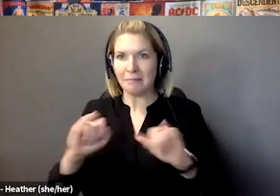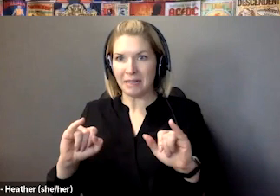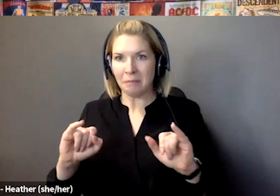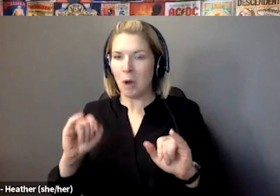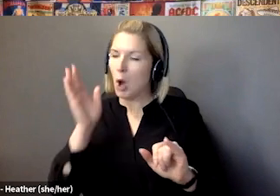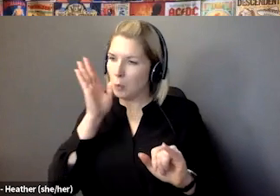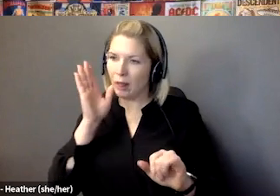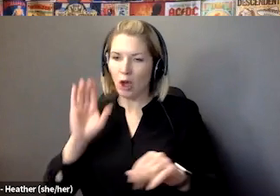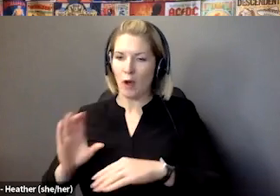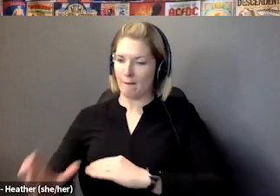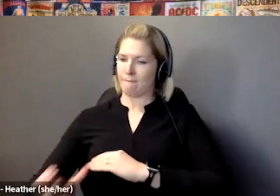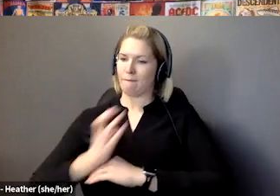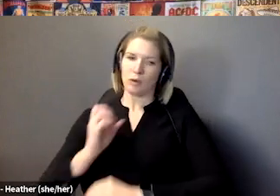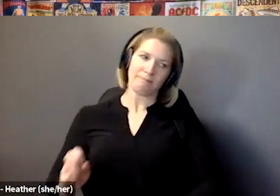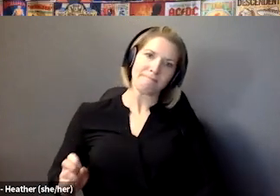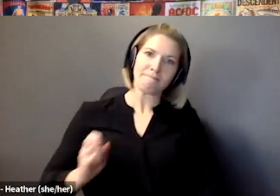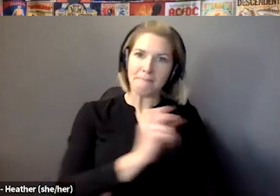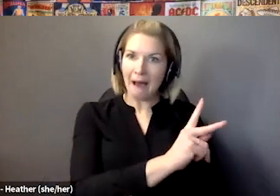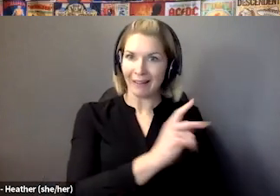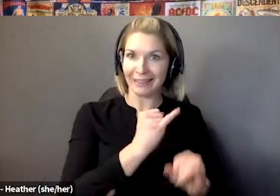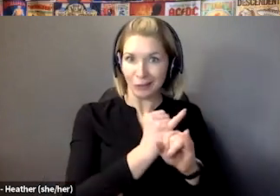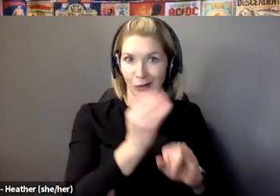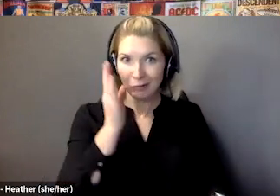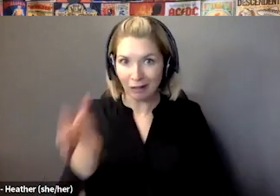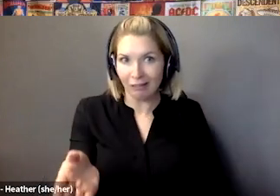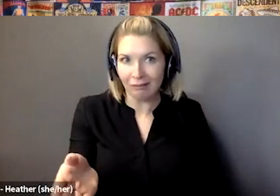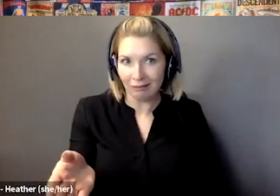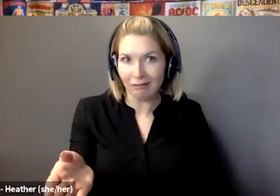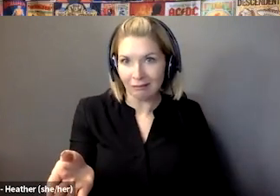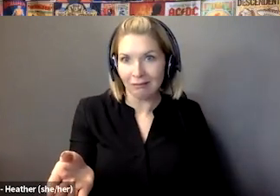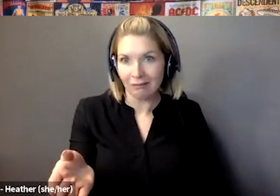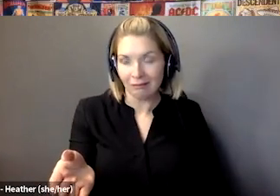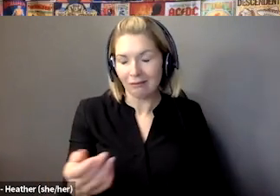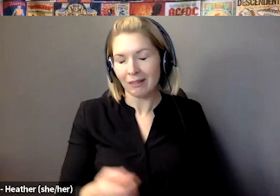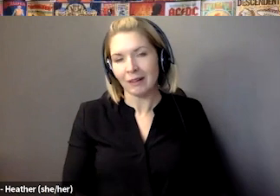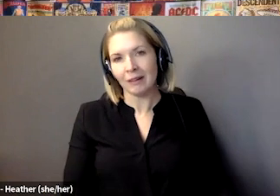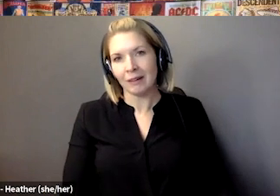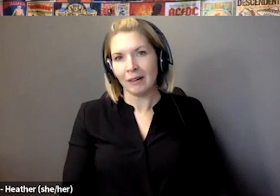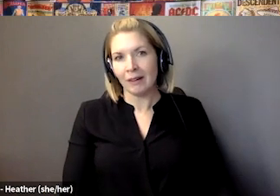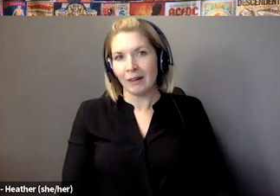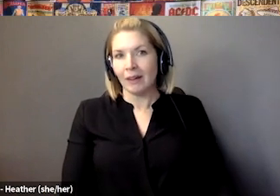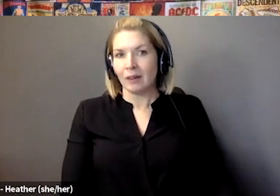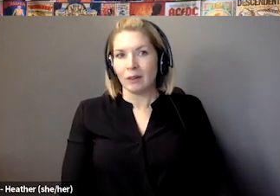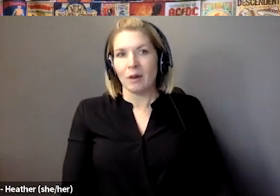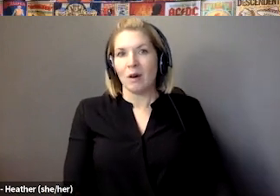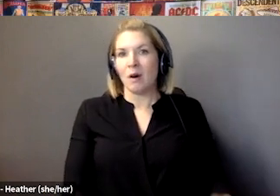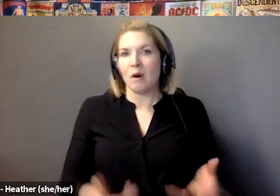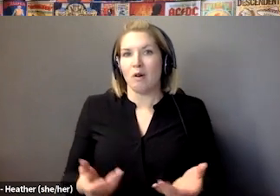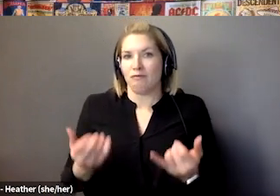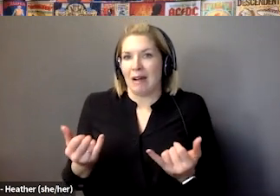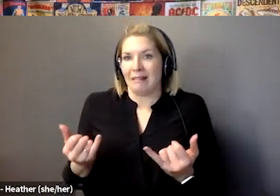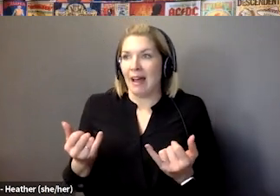to cement what we achieve is